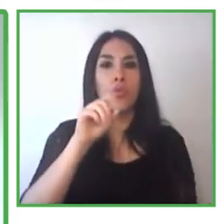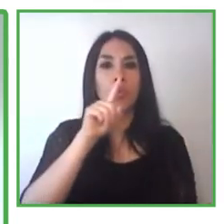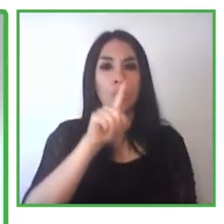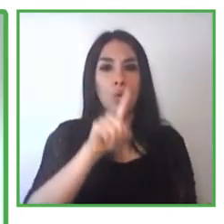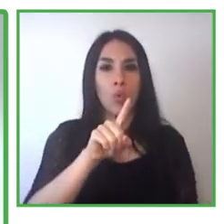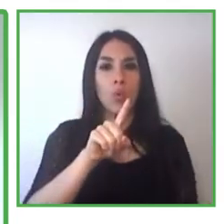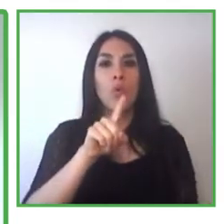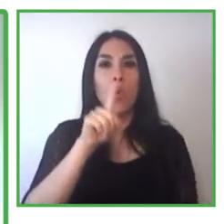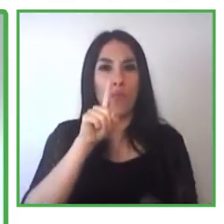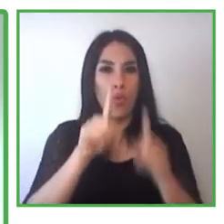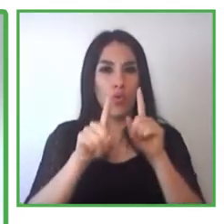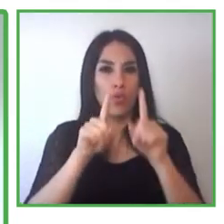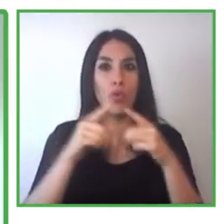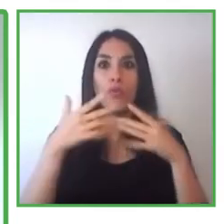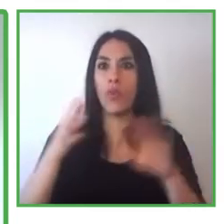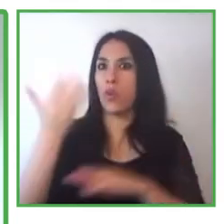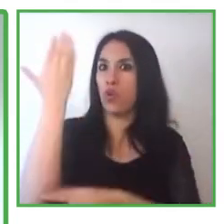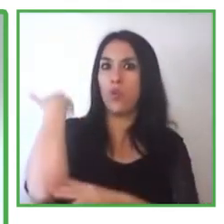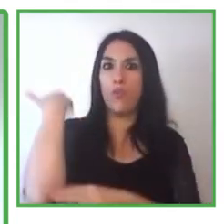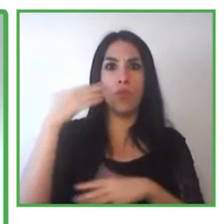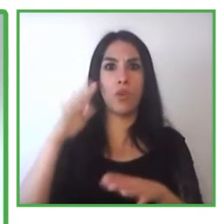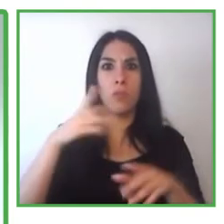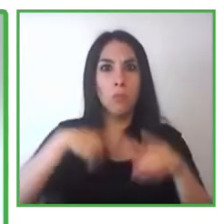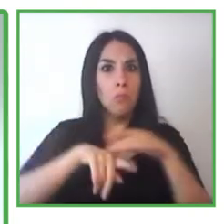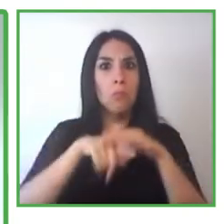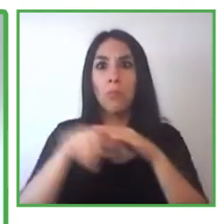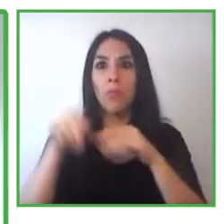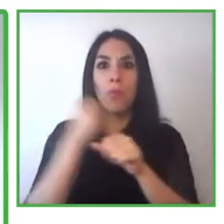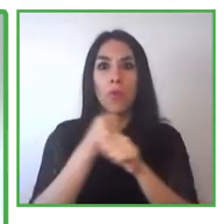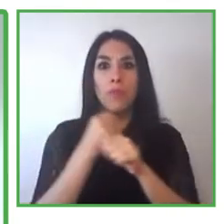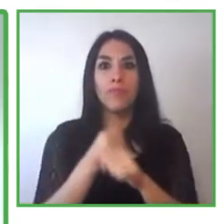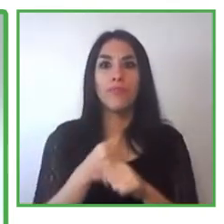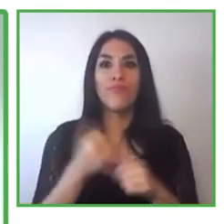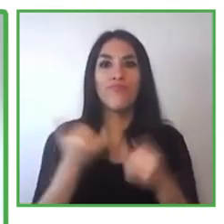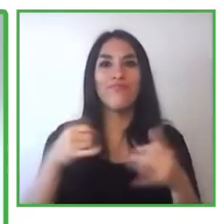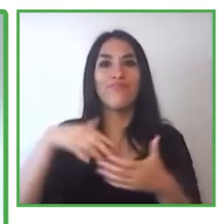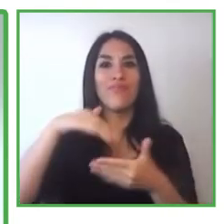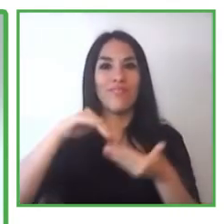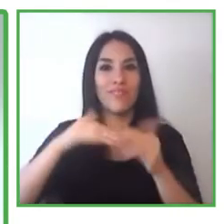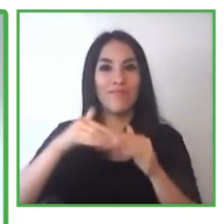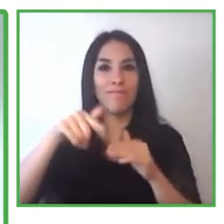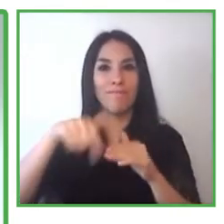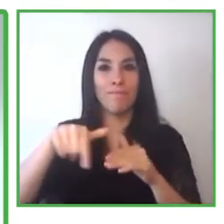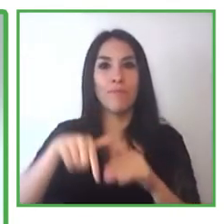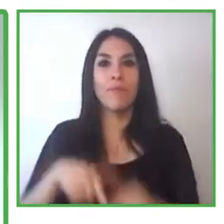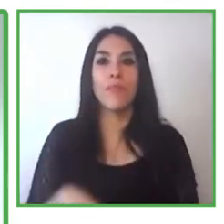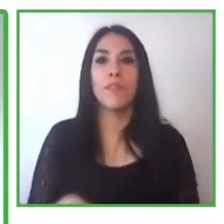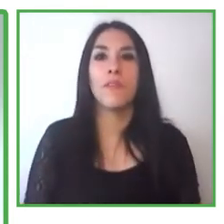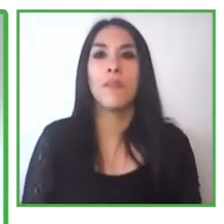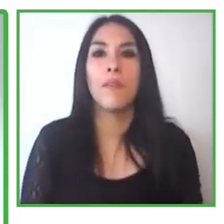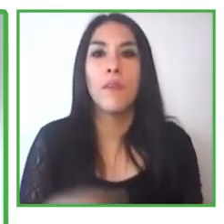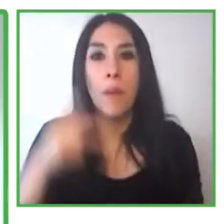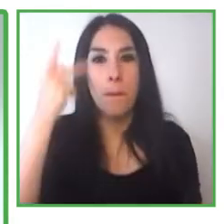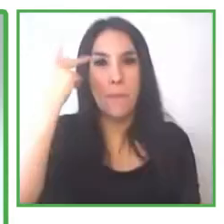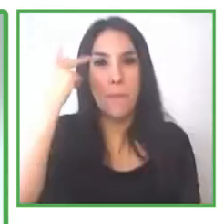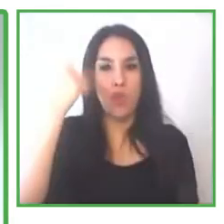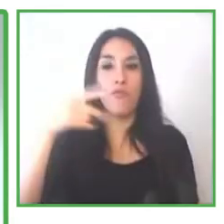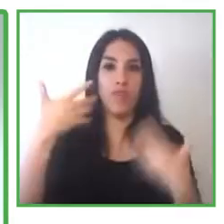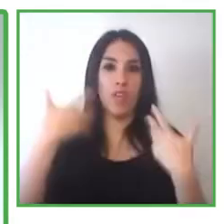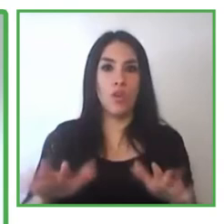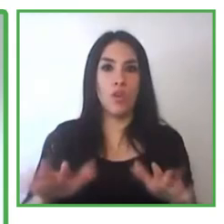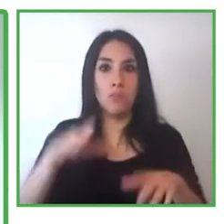Sao Paulo. Today, there are more than 30,000 people with disabilities, including the company, public institutions